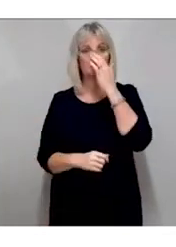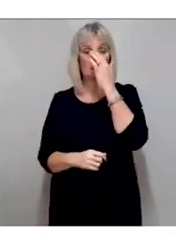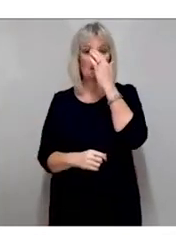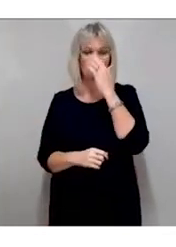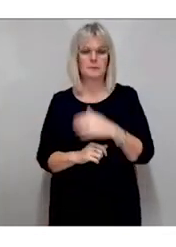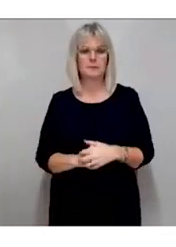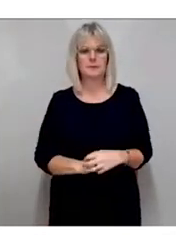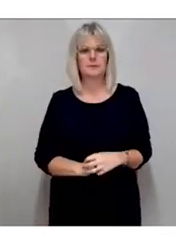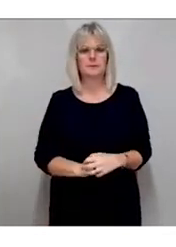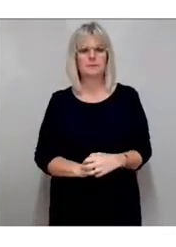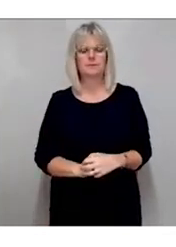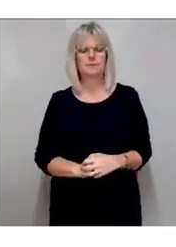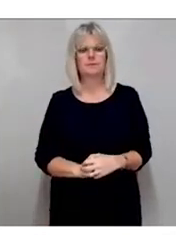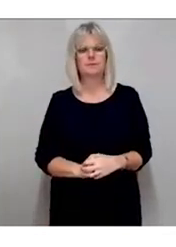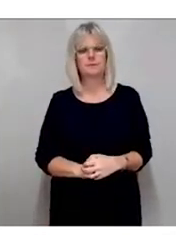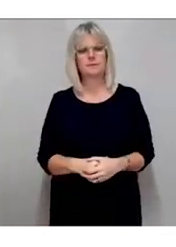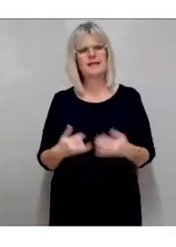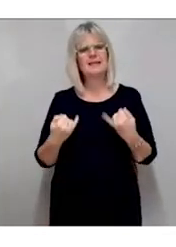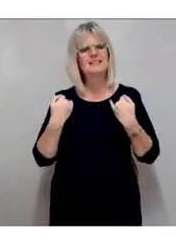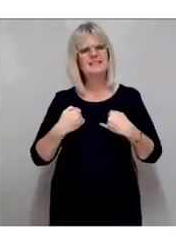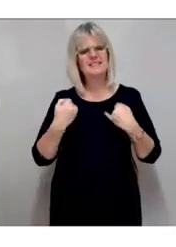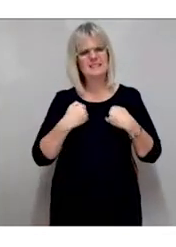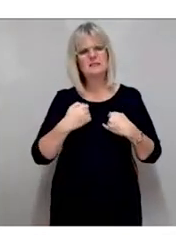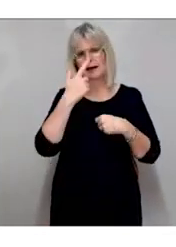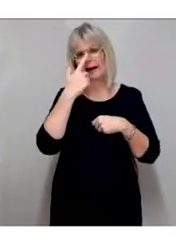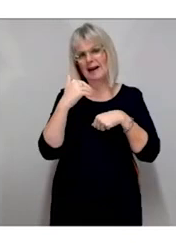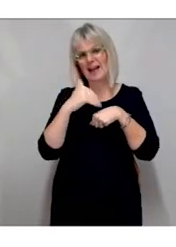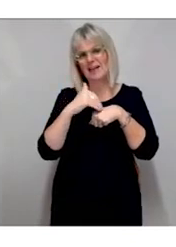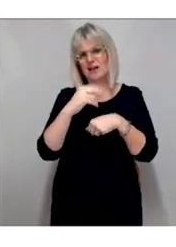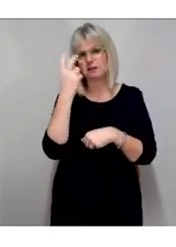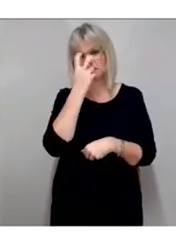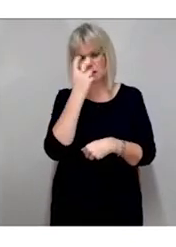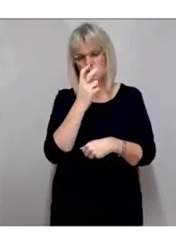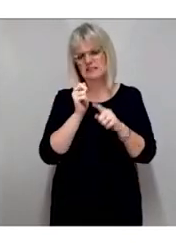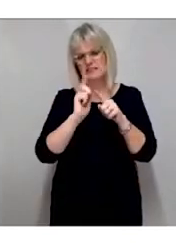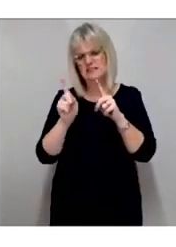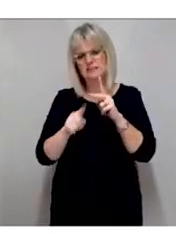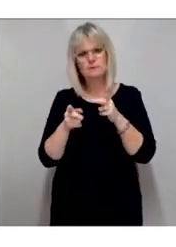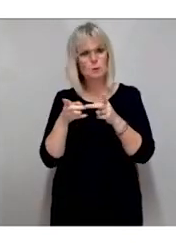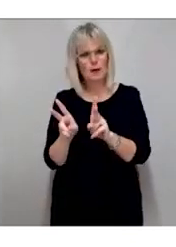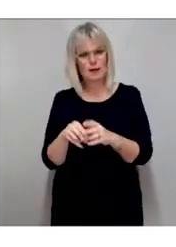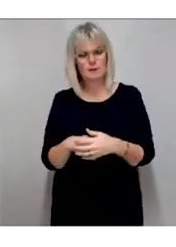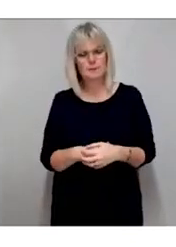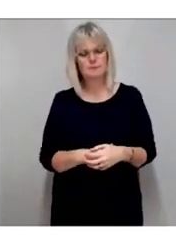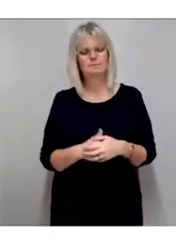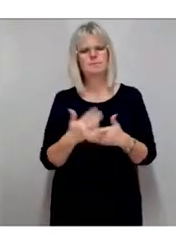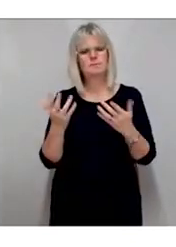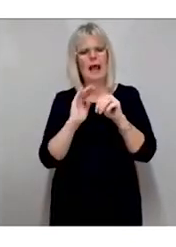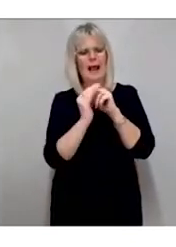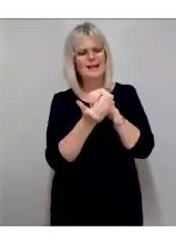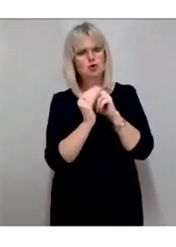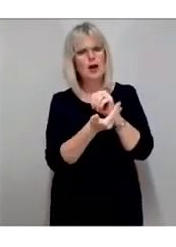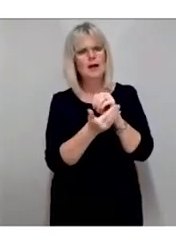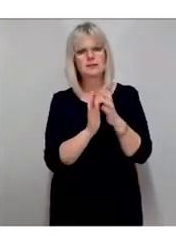Diseases can impact sight differently. For example, cataracts cause sight to become cloudy or